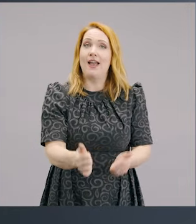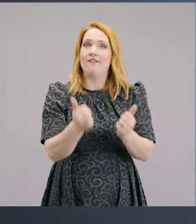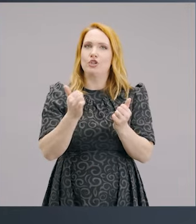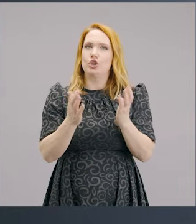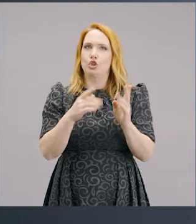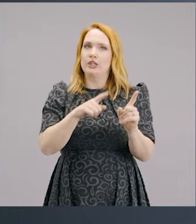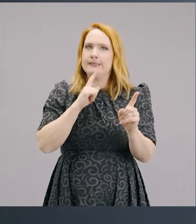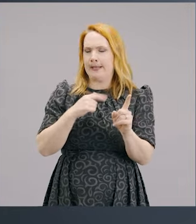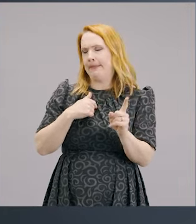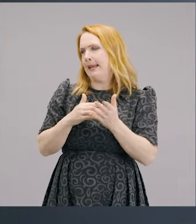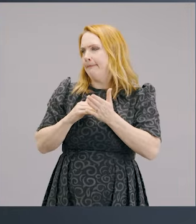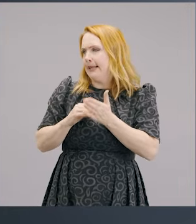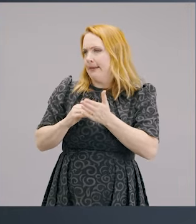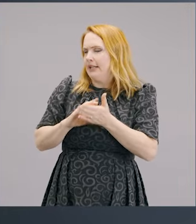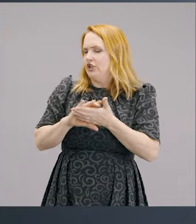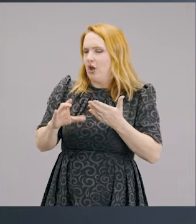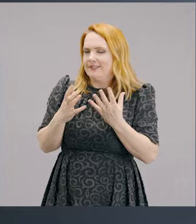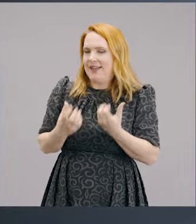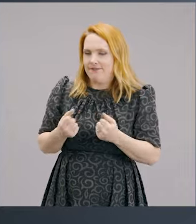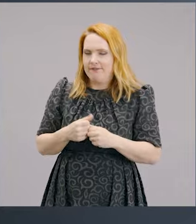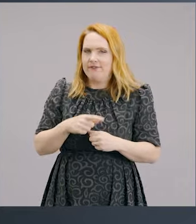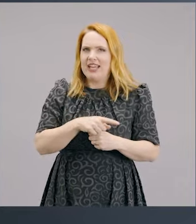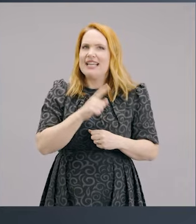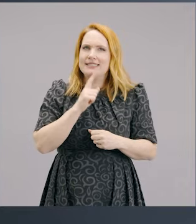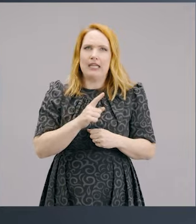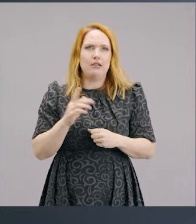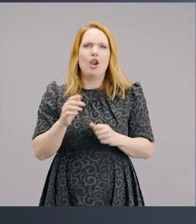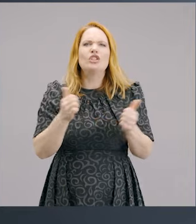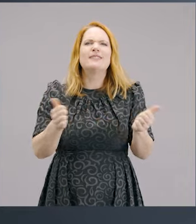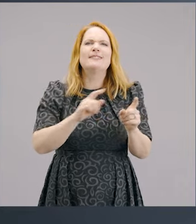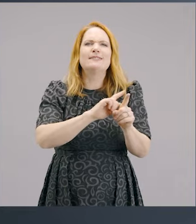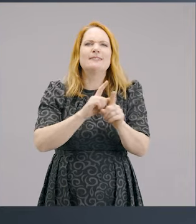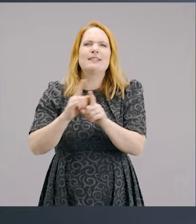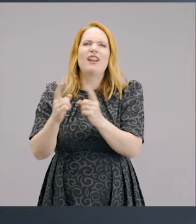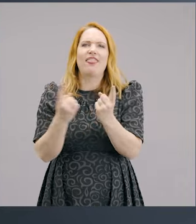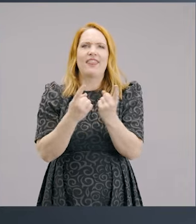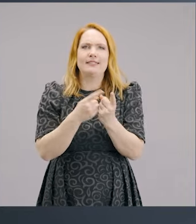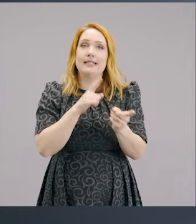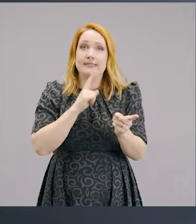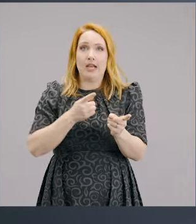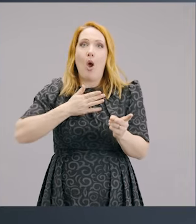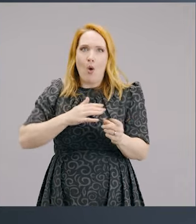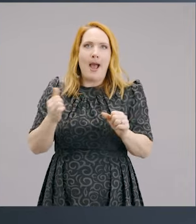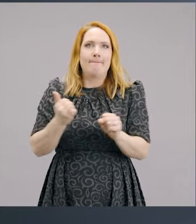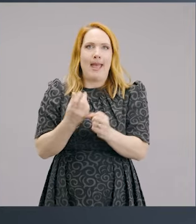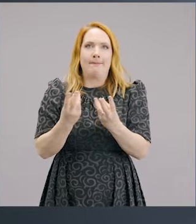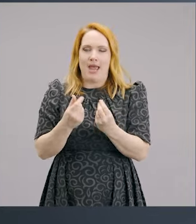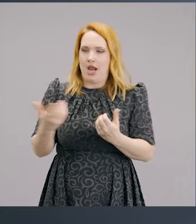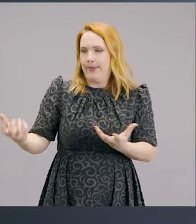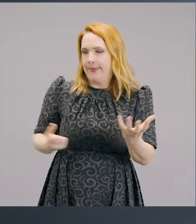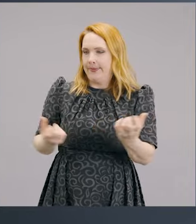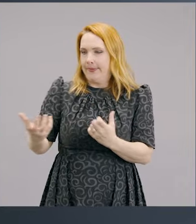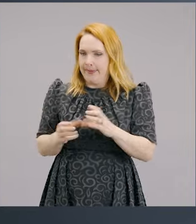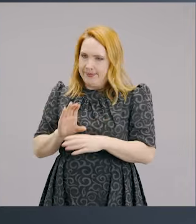told me he was a multi, multi-millionaire and he gave money into all these different things. He said, I just live to make money for the kingdom. He said,